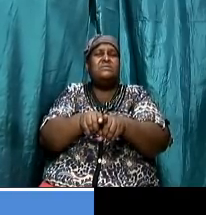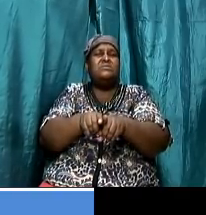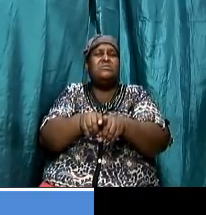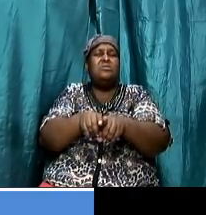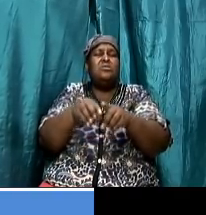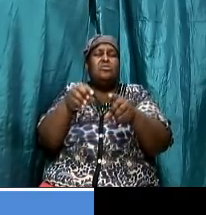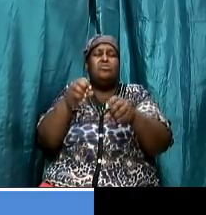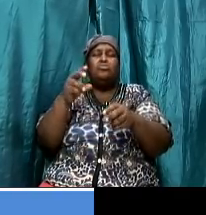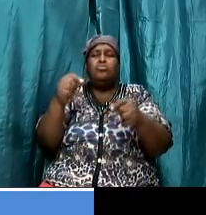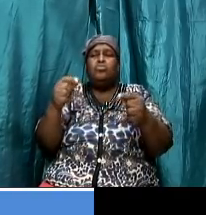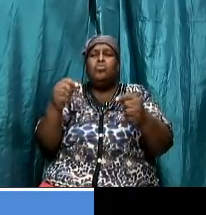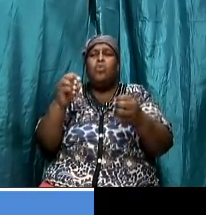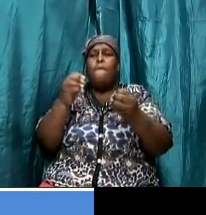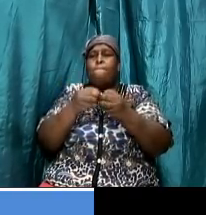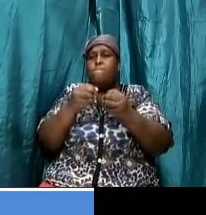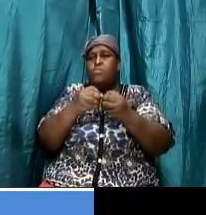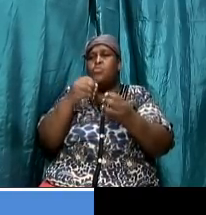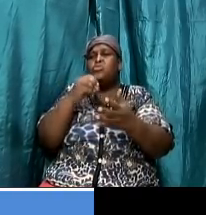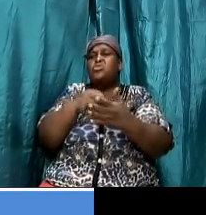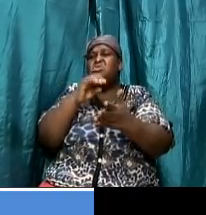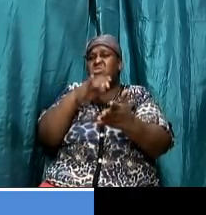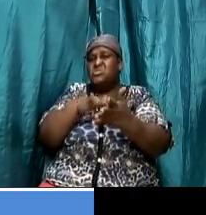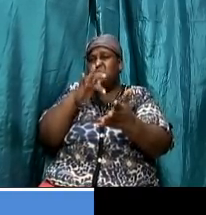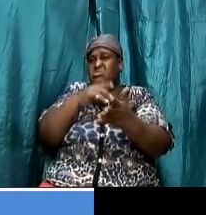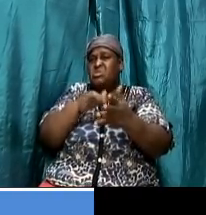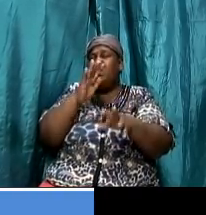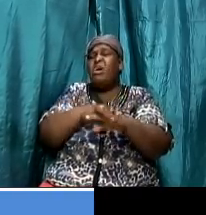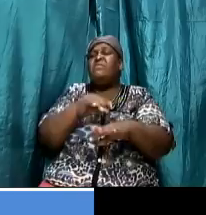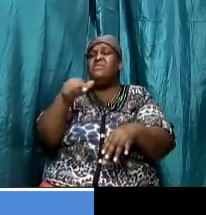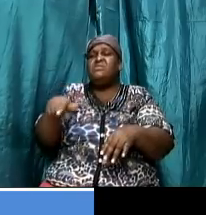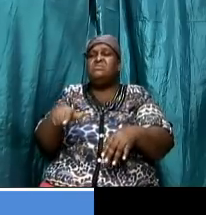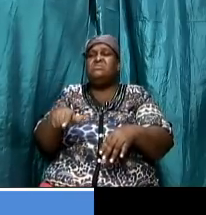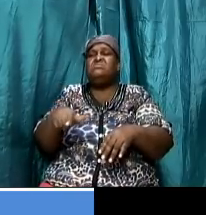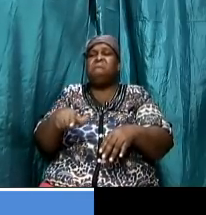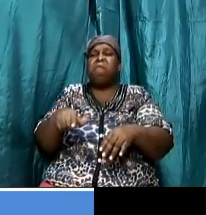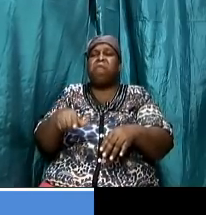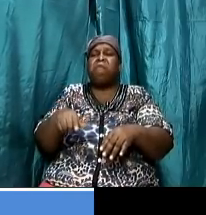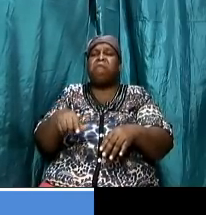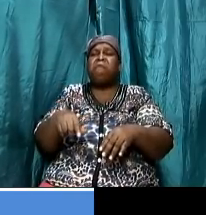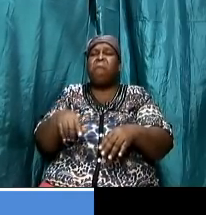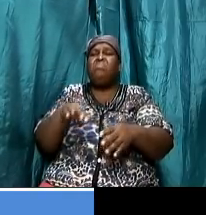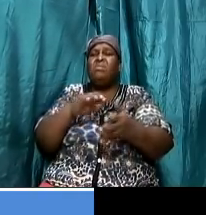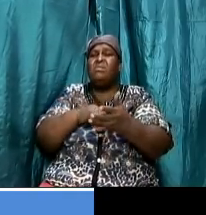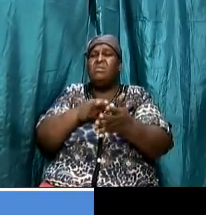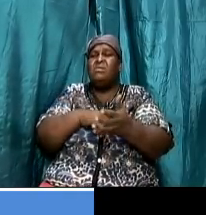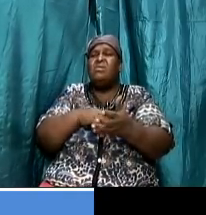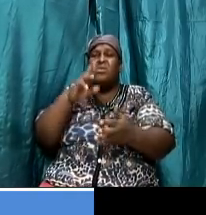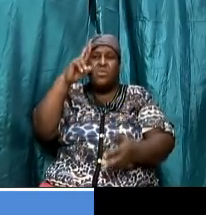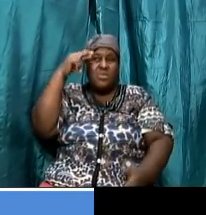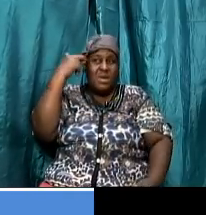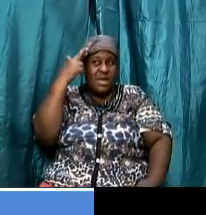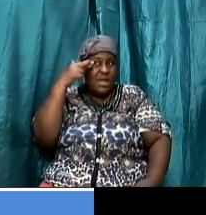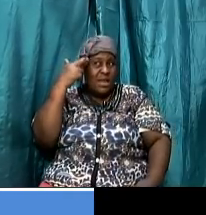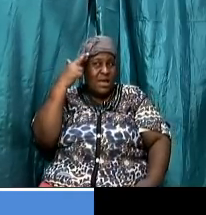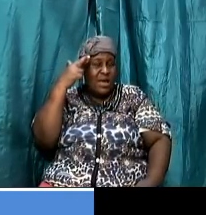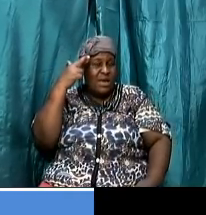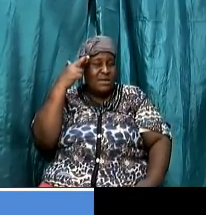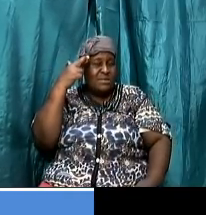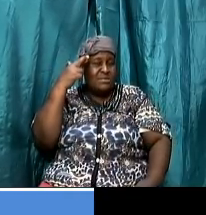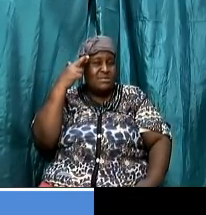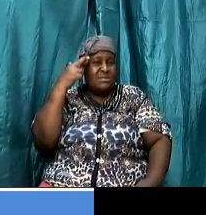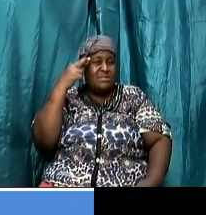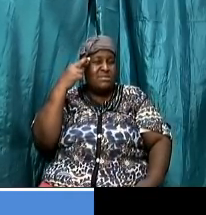on this and i could not answer at the time but as i did more studies on this i realized that